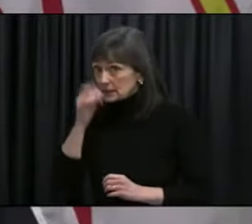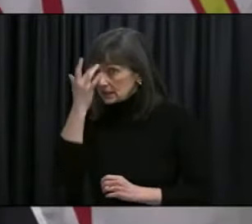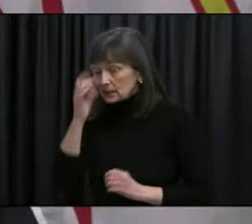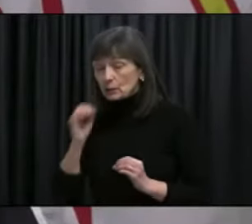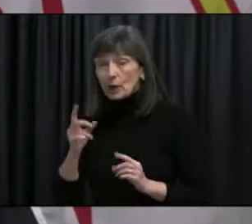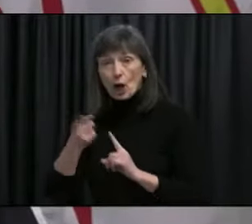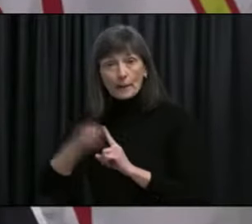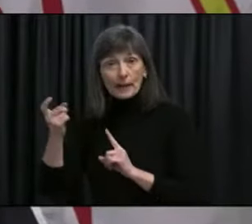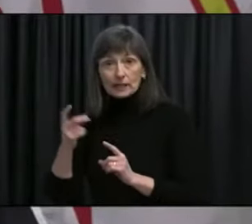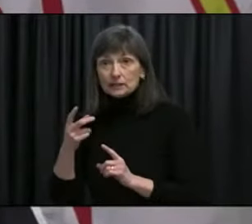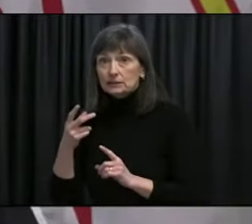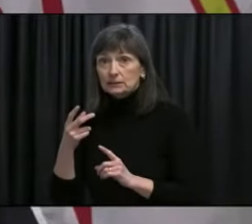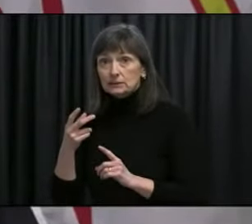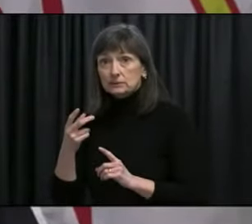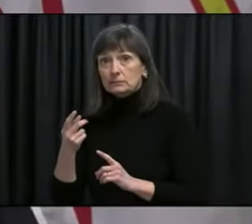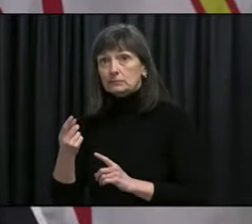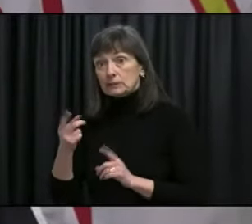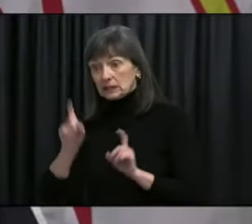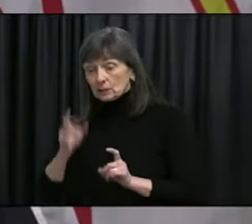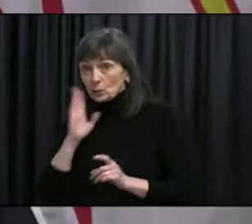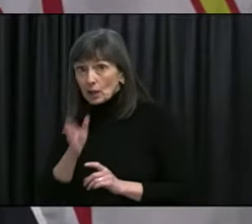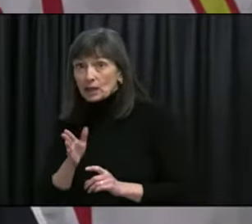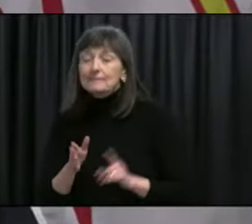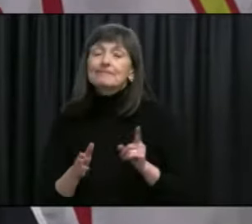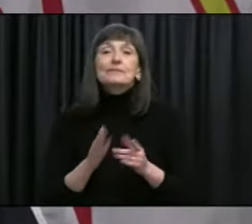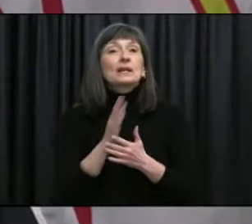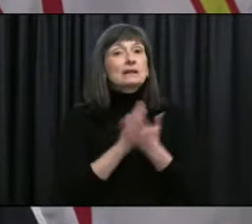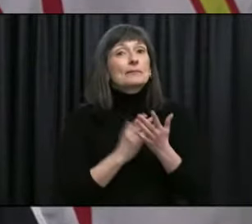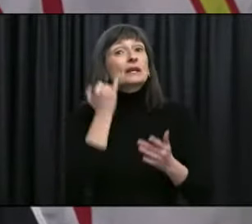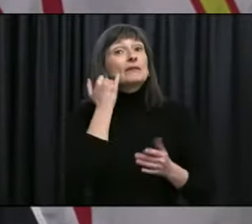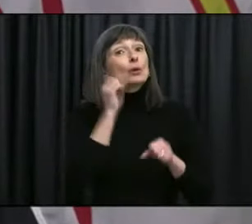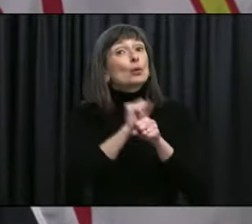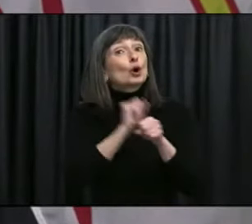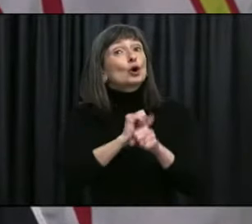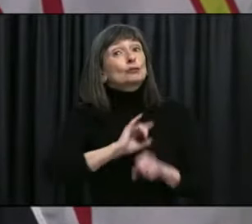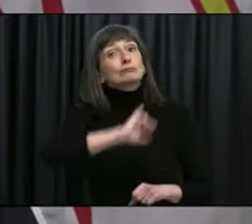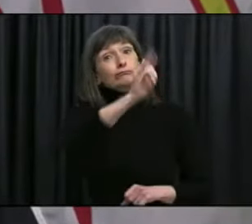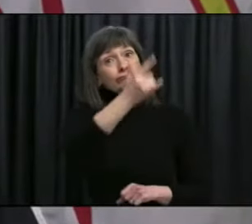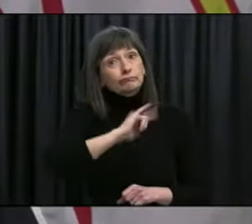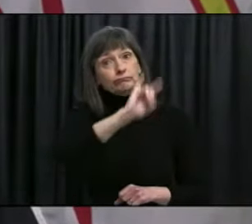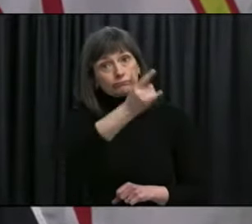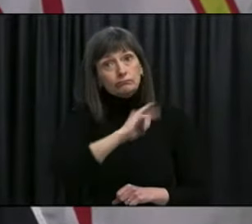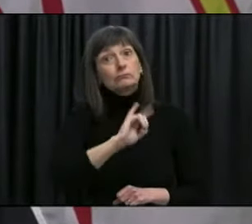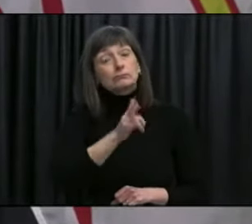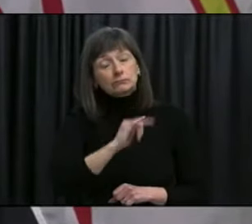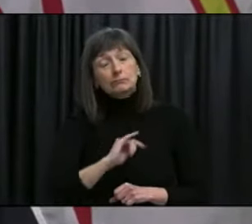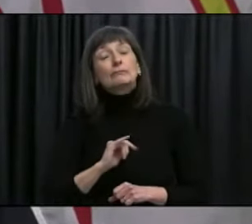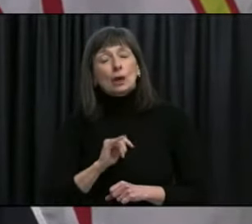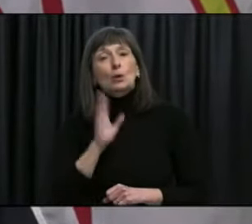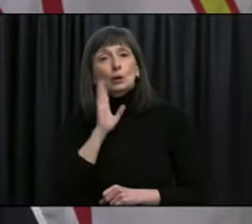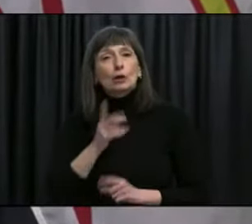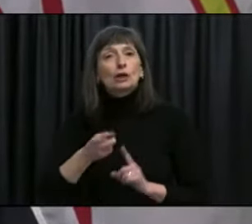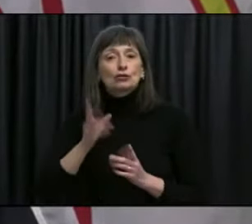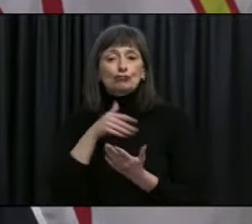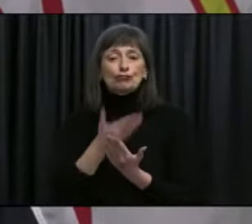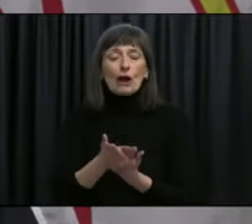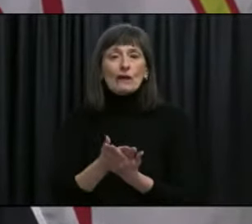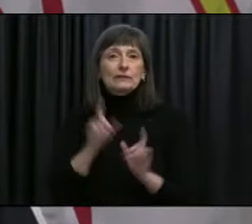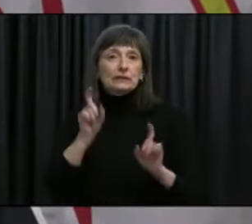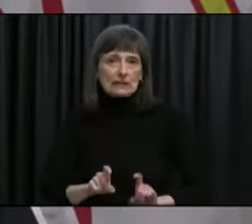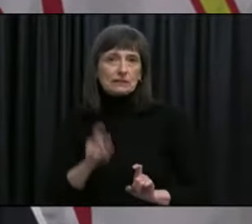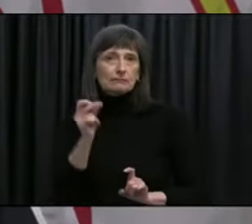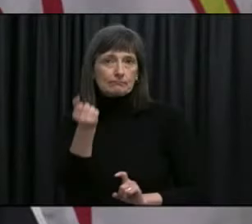have instituted some with rotational workers and we are looking at how best to use testing um for